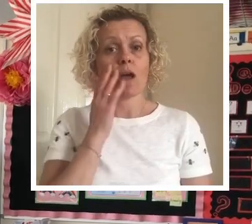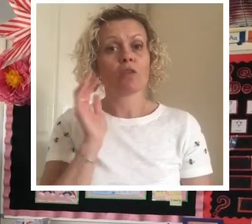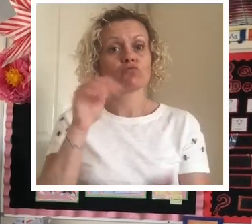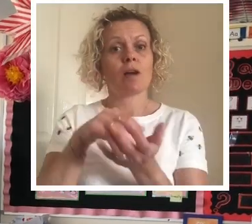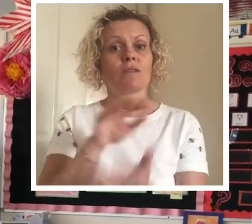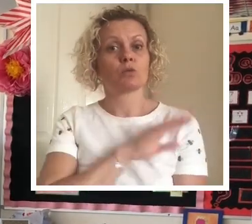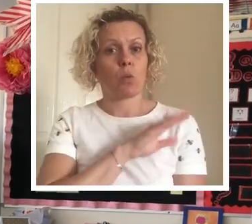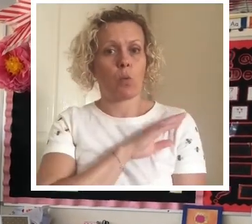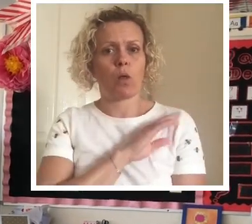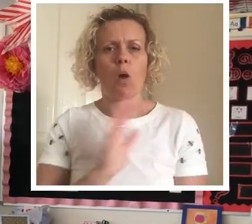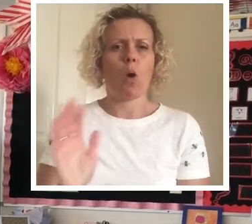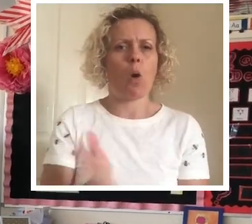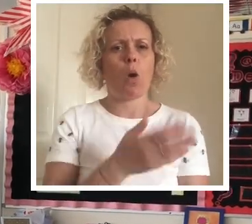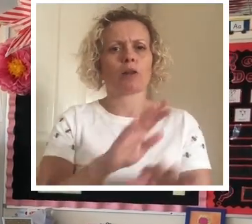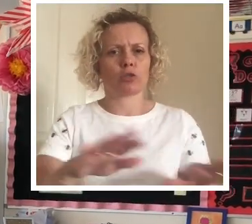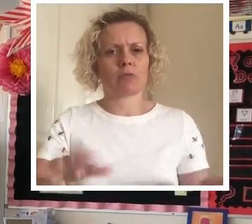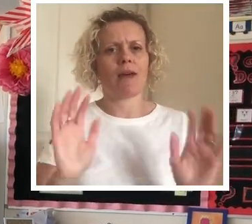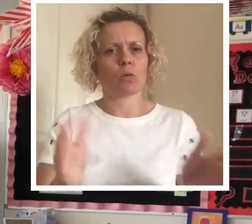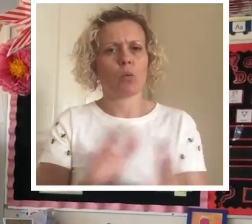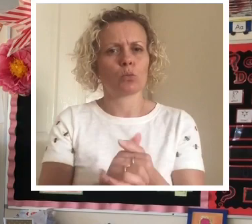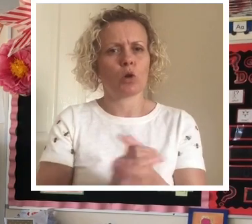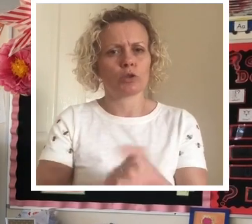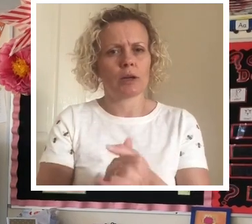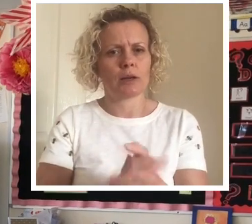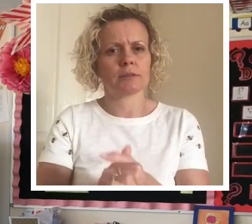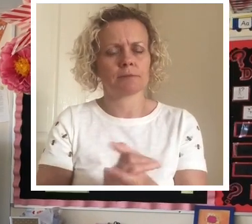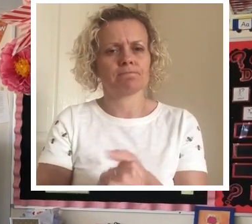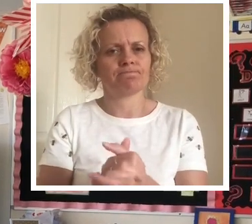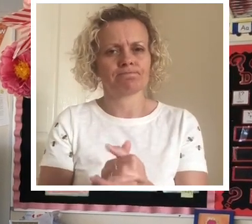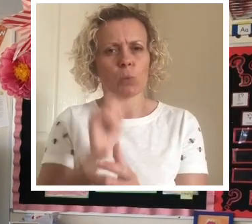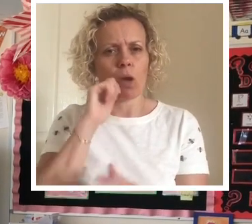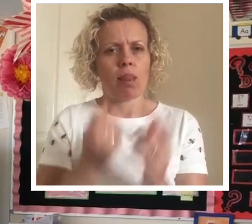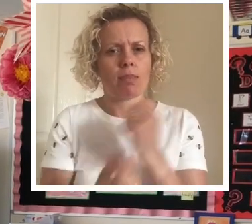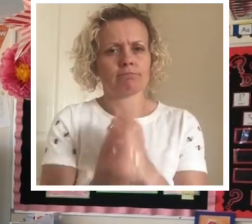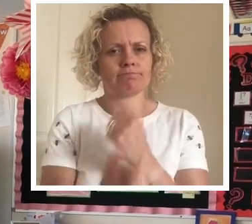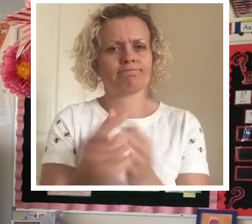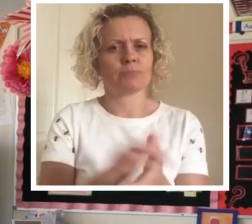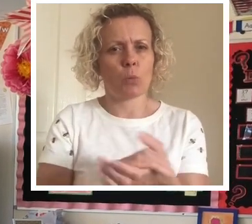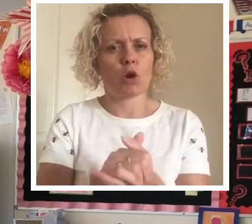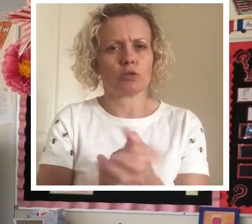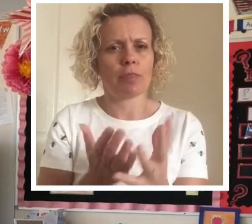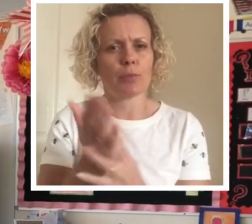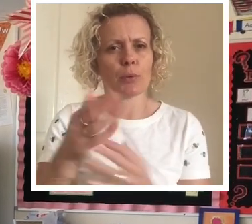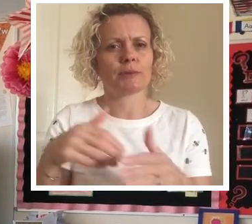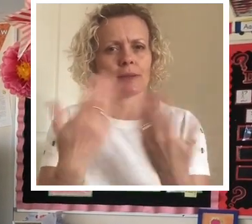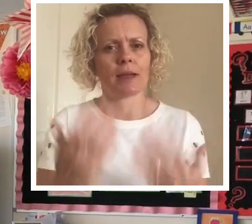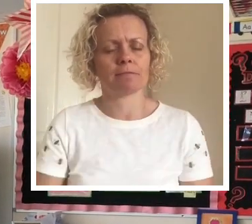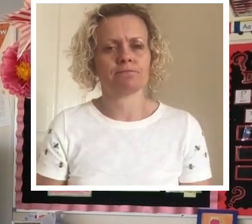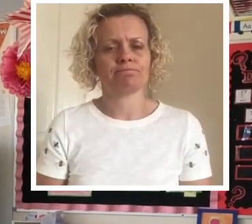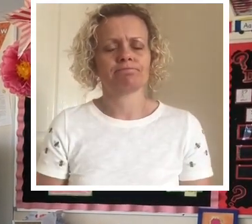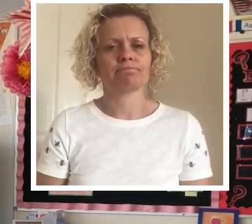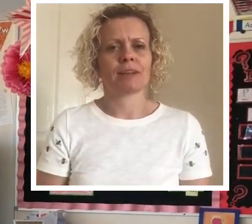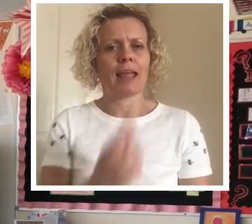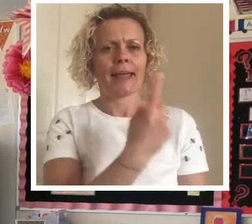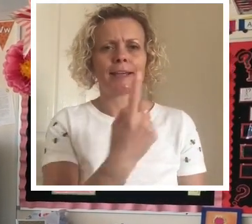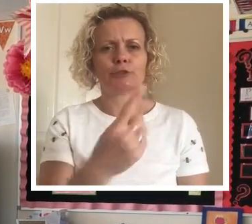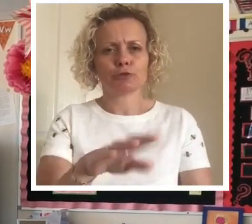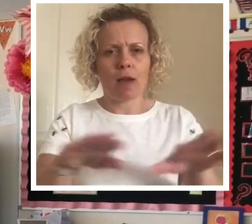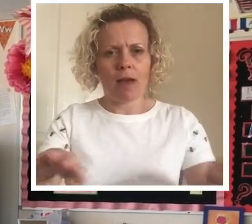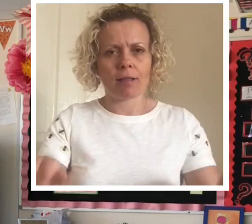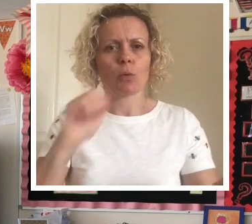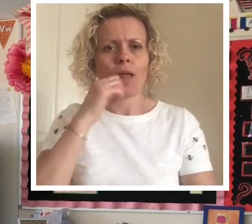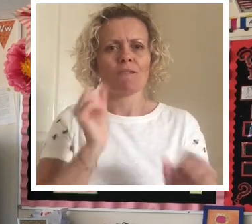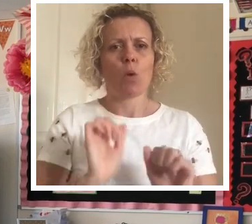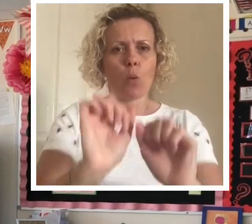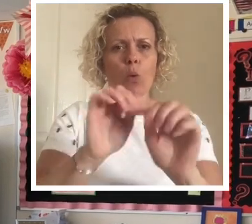Once you come into the school everybody will go and wash their hands and that will happen regularly throughout the day. Then when we come into class each child will have their own